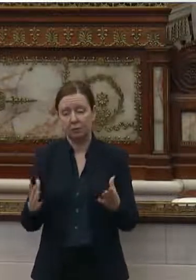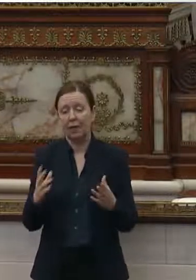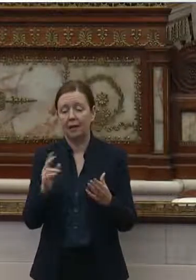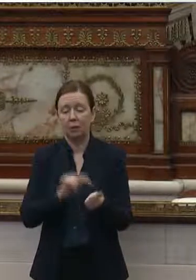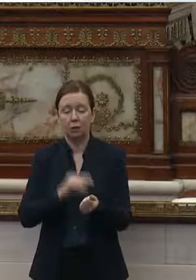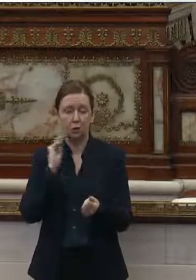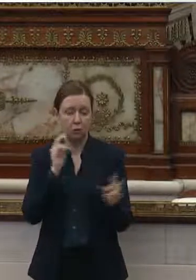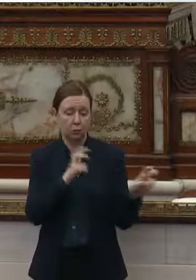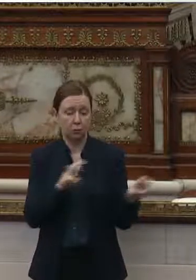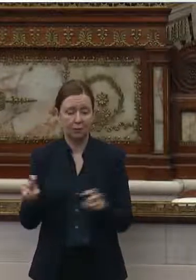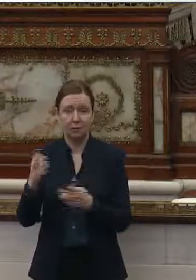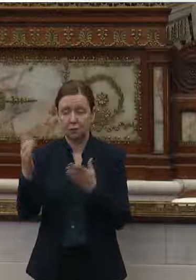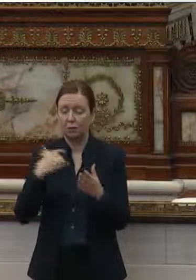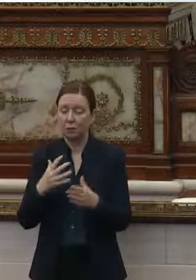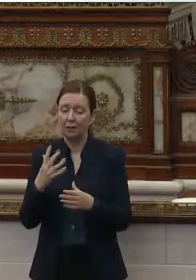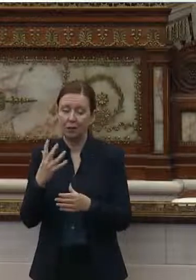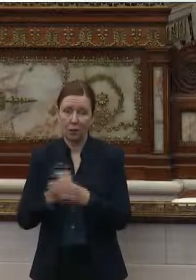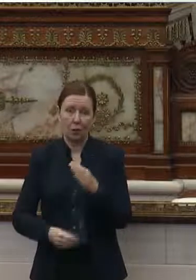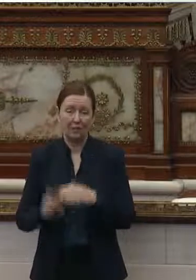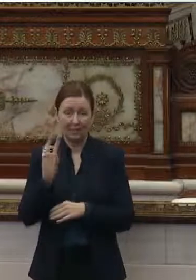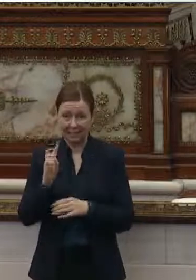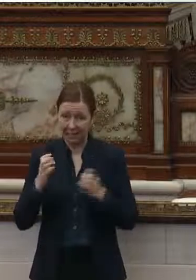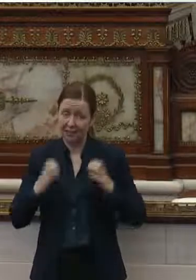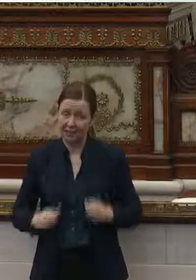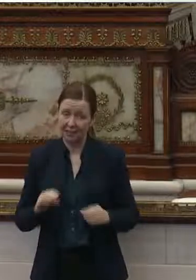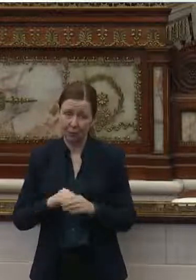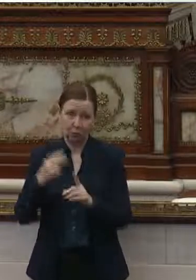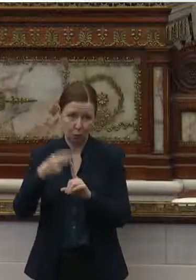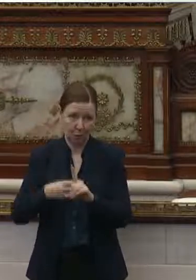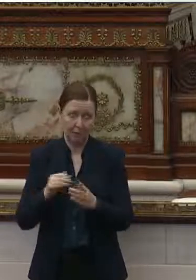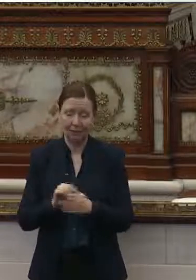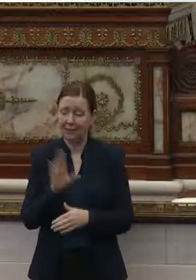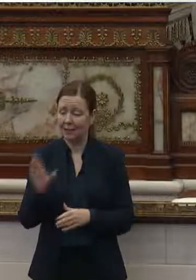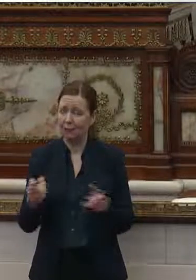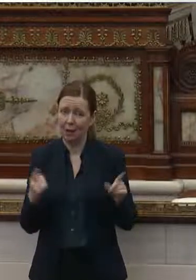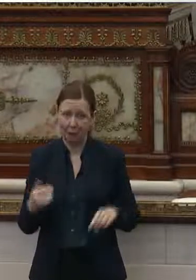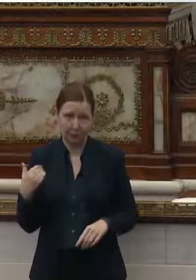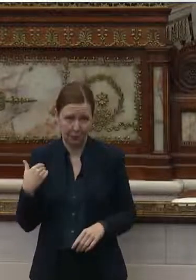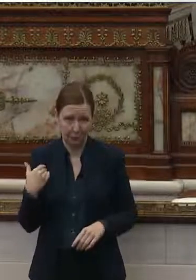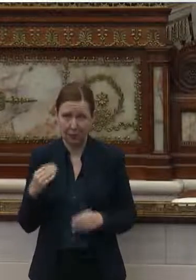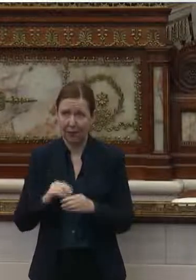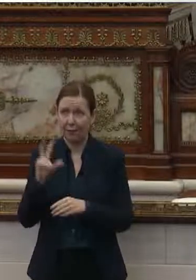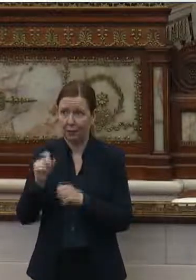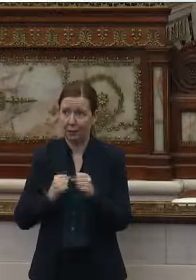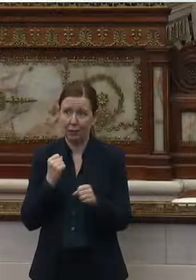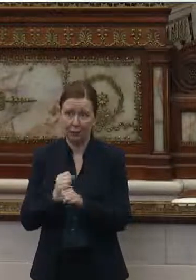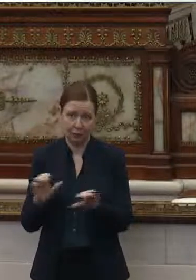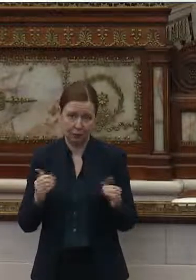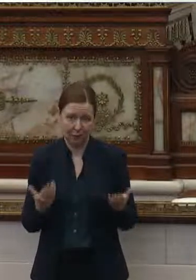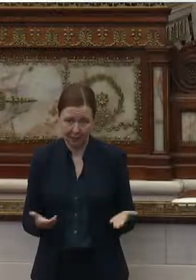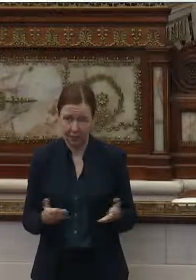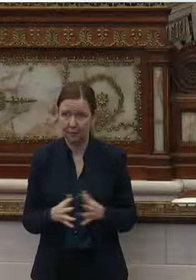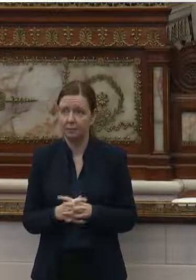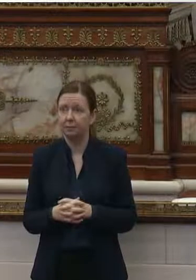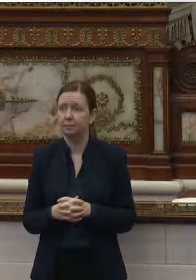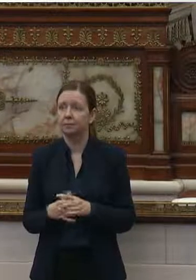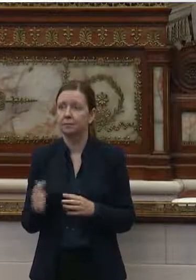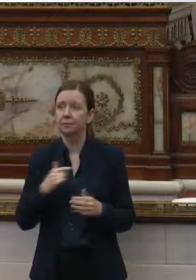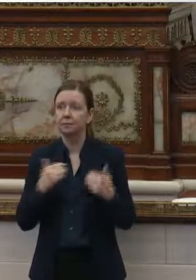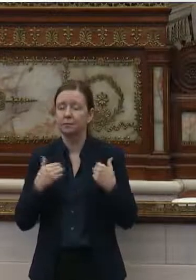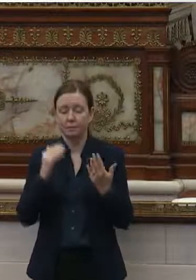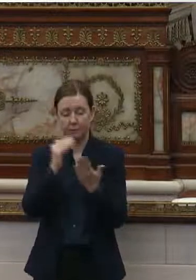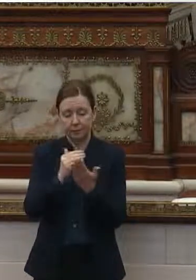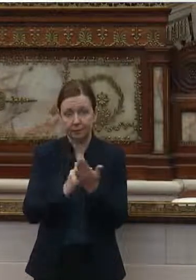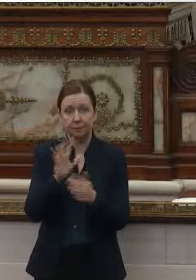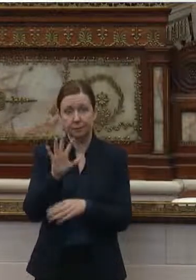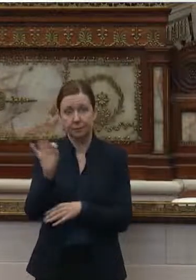transition services, we lost six consumers in two months, which had never happened in the 30 years of doing this. We have a list